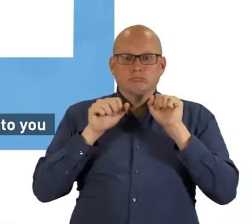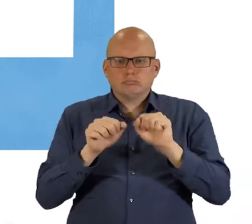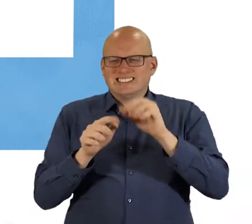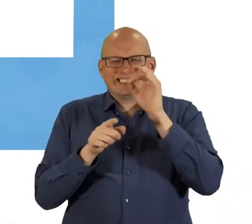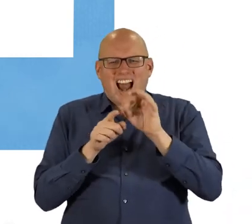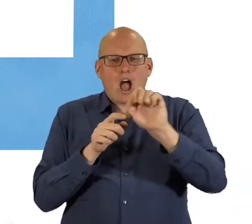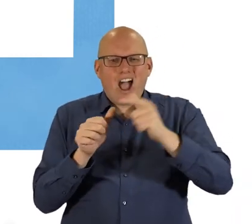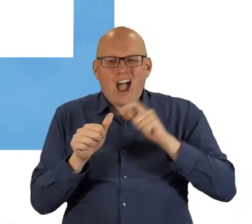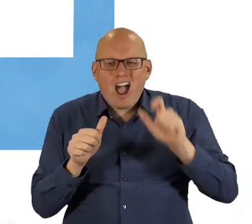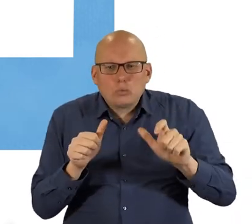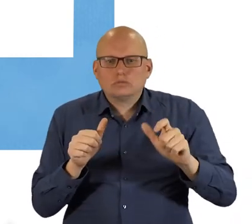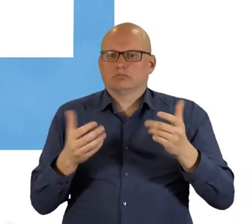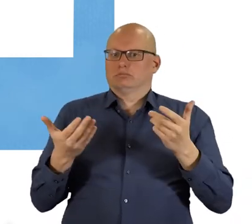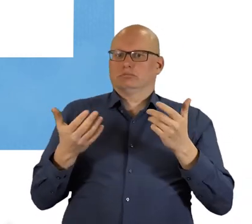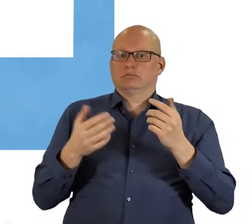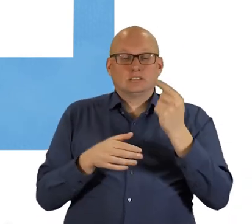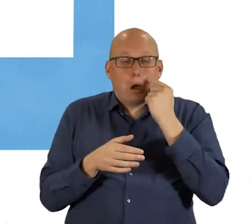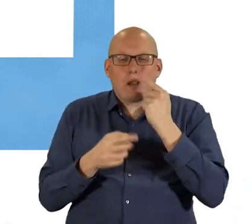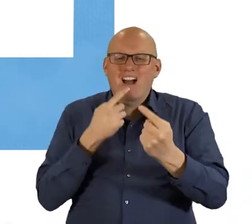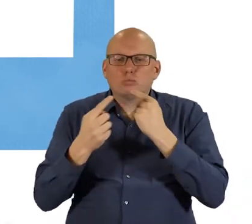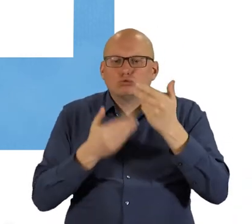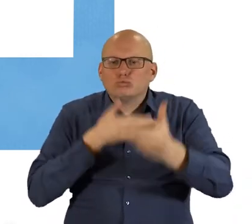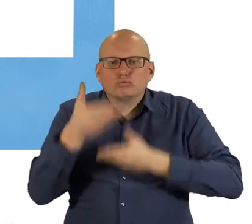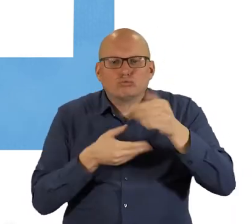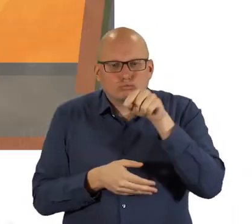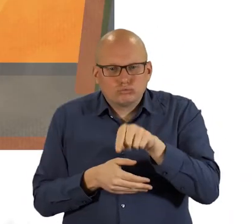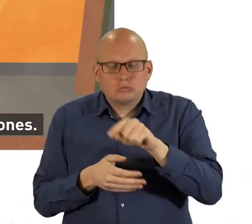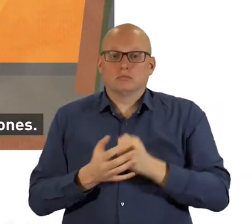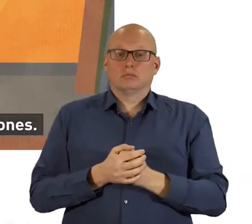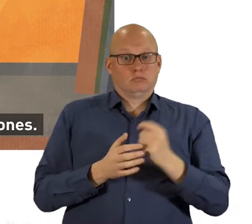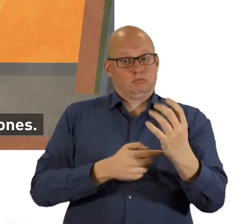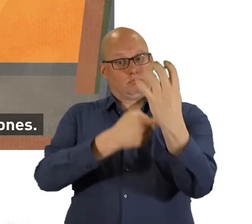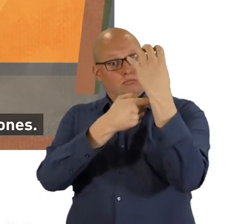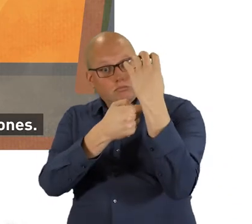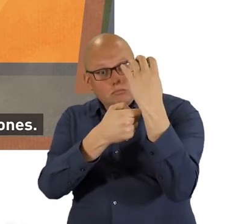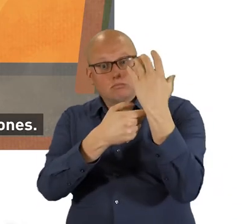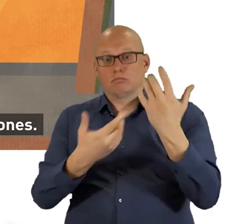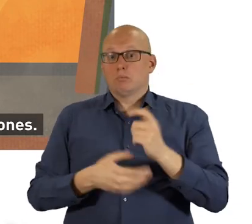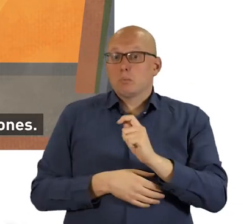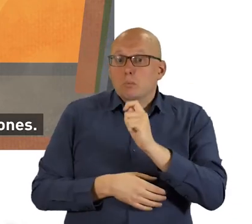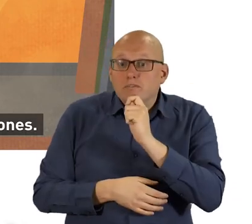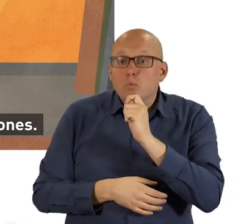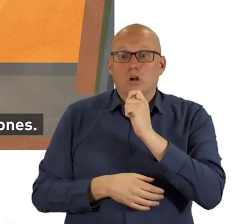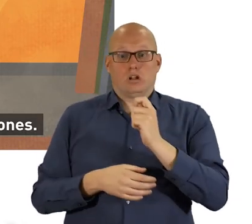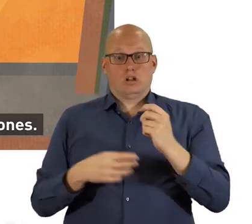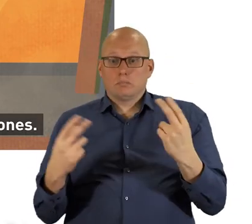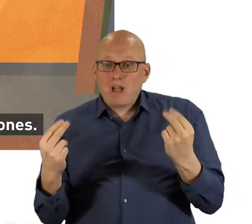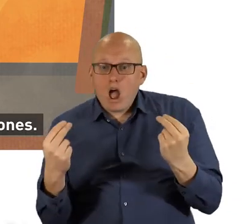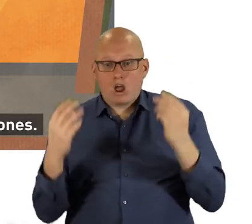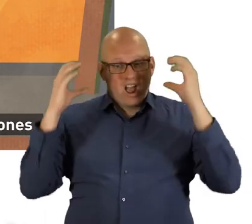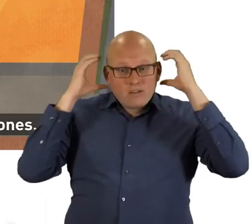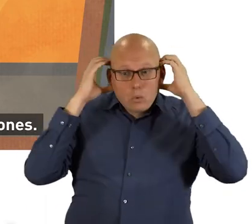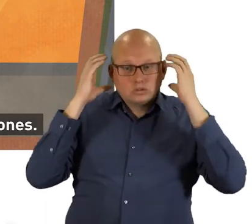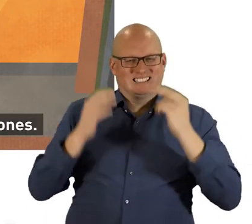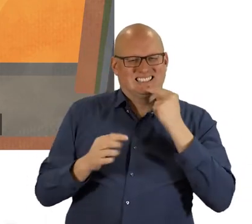to you with the details of your account and some simple instructions. You'll need a webcam, microphone, and speakers